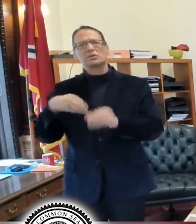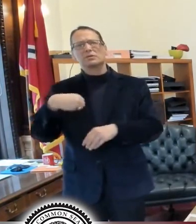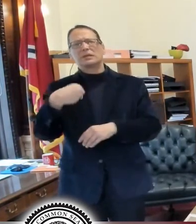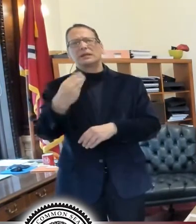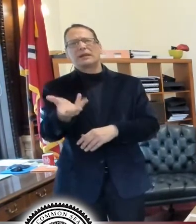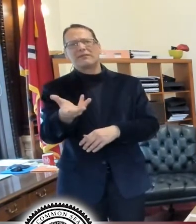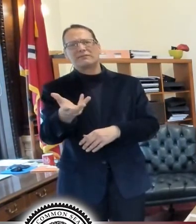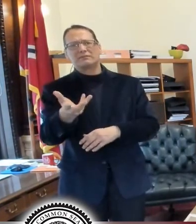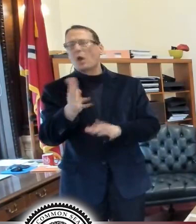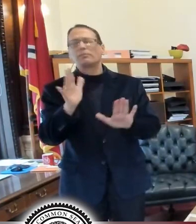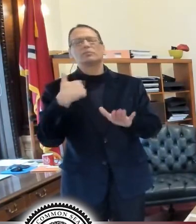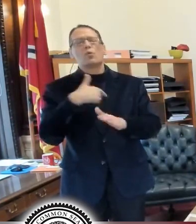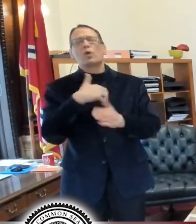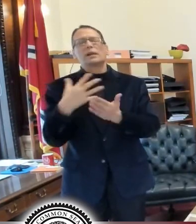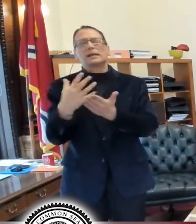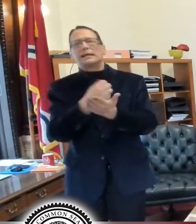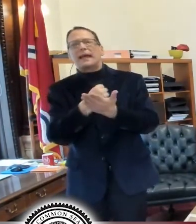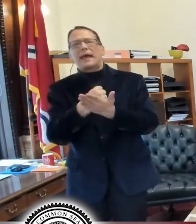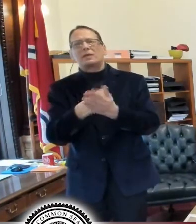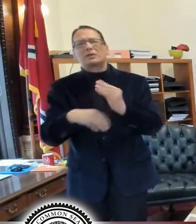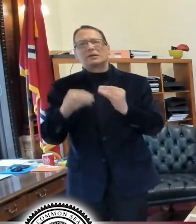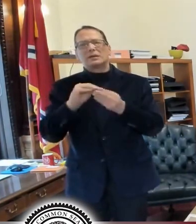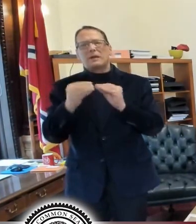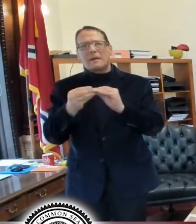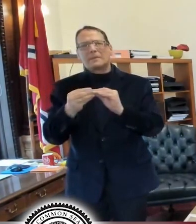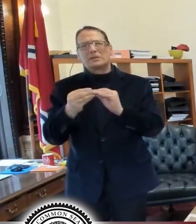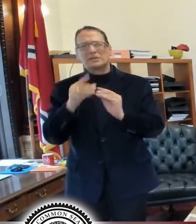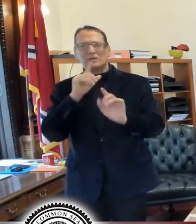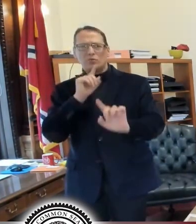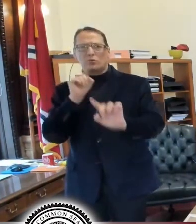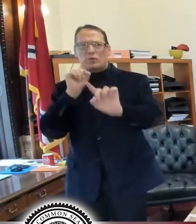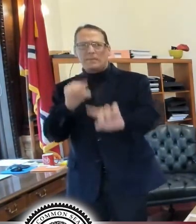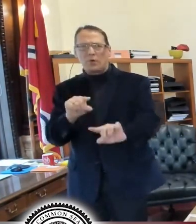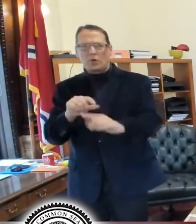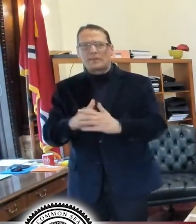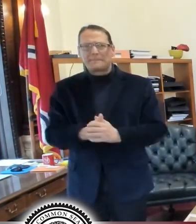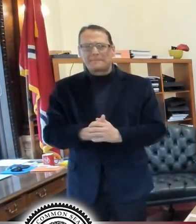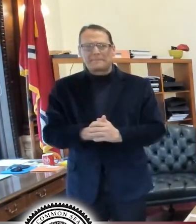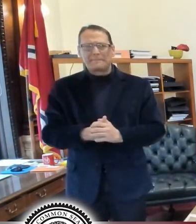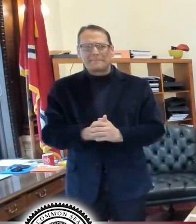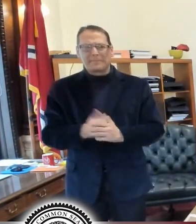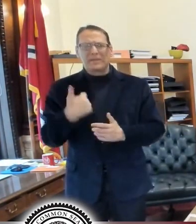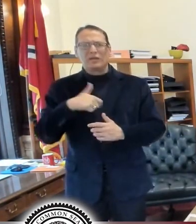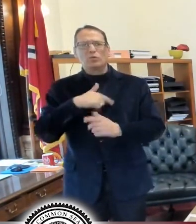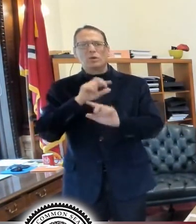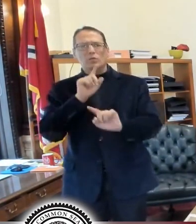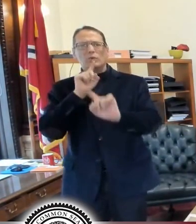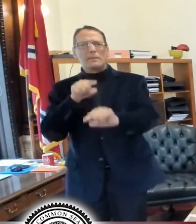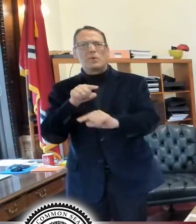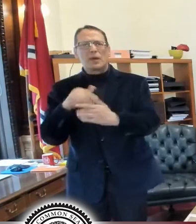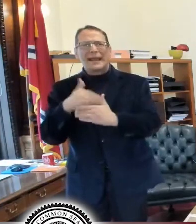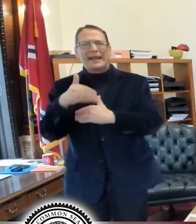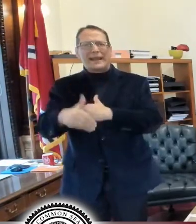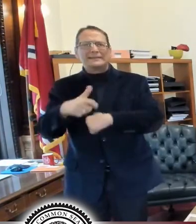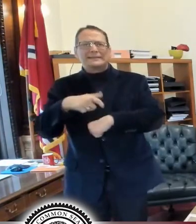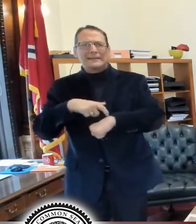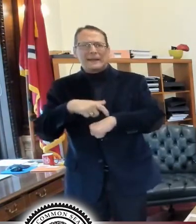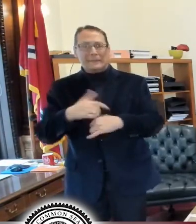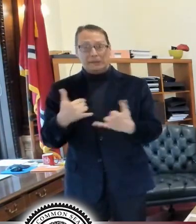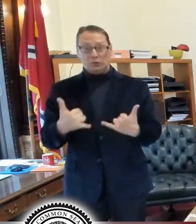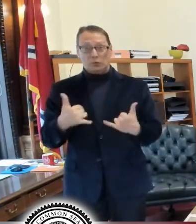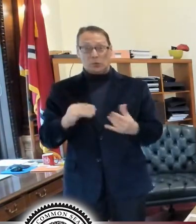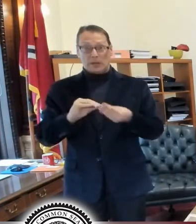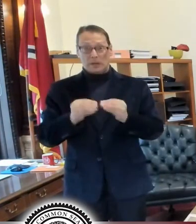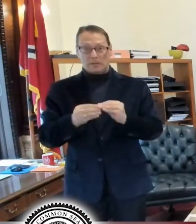next week. If let's make a, not next week, next time. Um, let's make a note of that because, uh, I don't have the current numbers